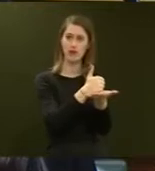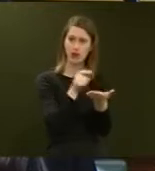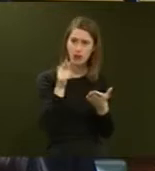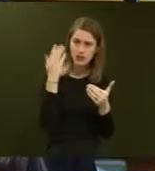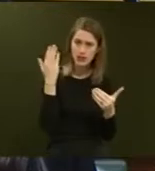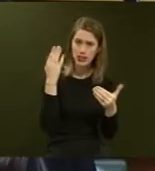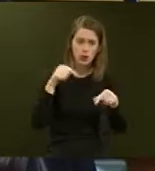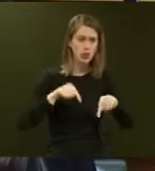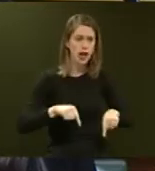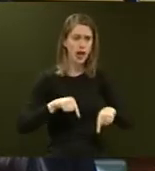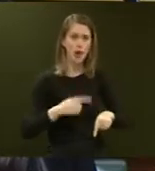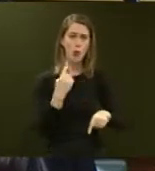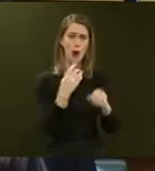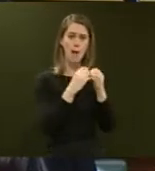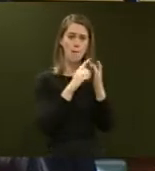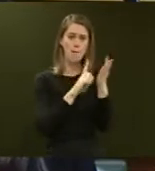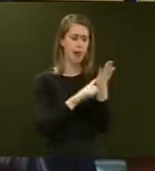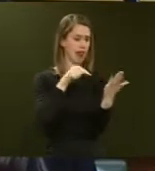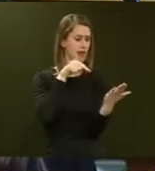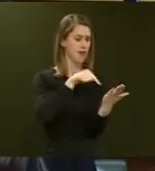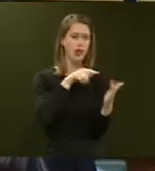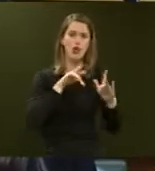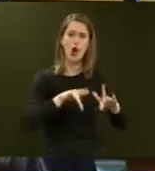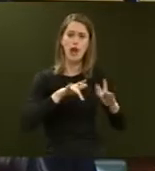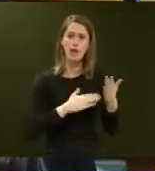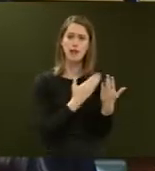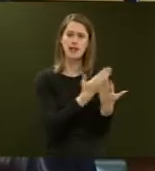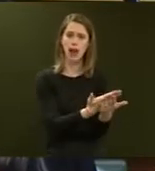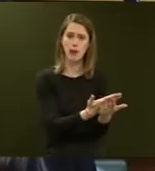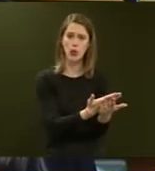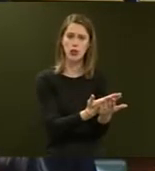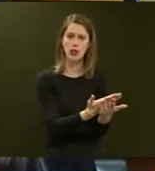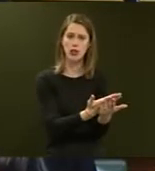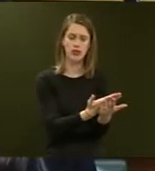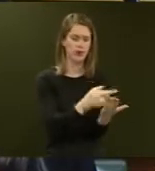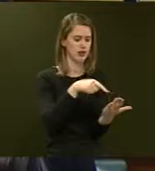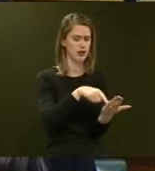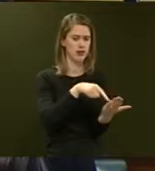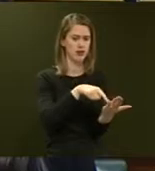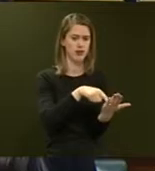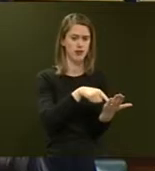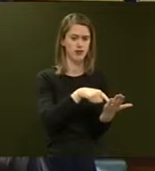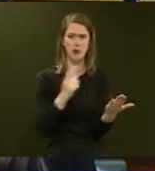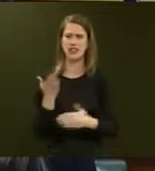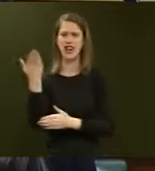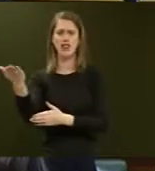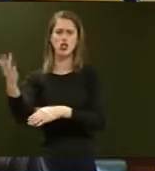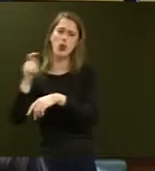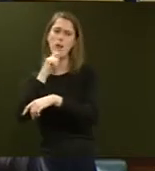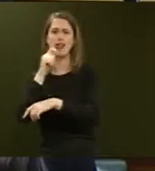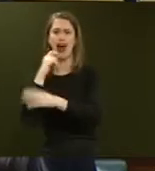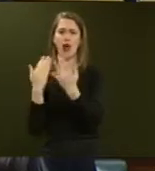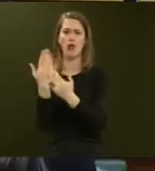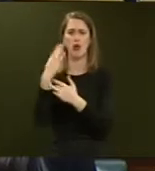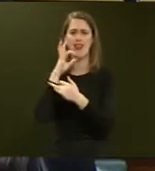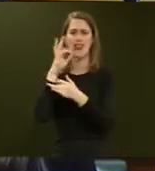today a bill which has not yet been tabled was entertained in front of the media by the National